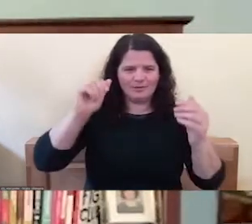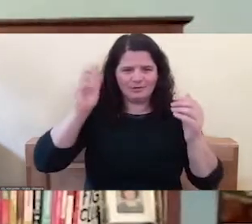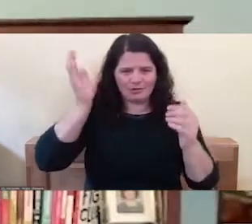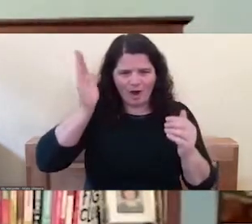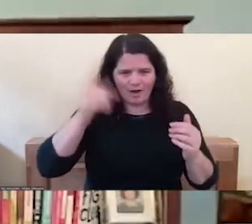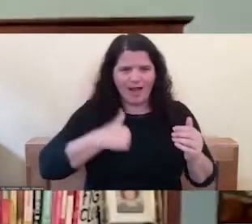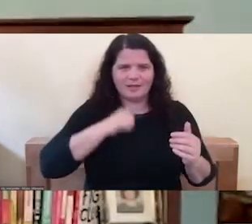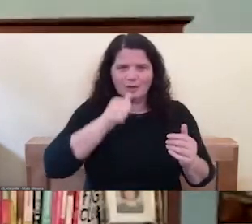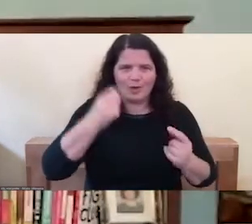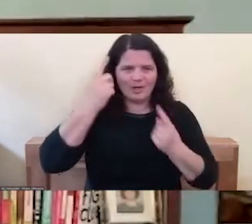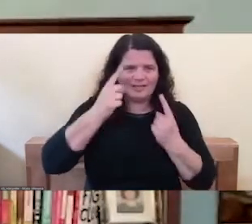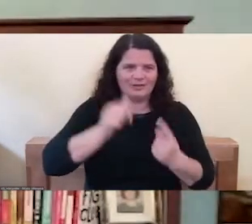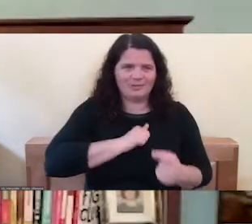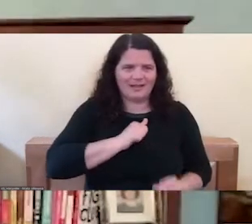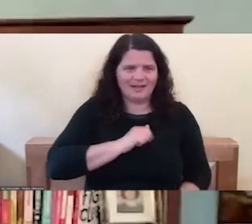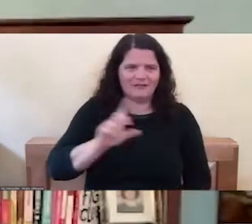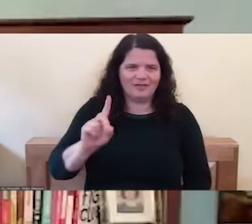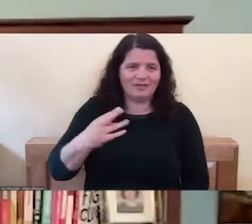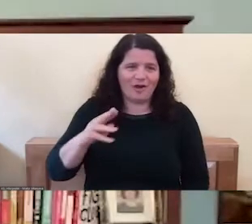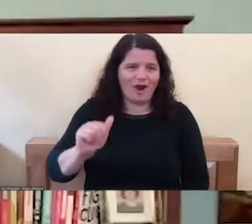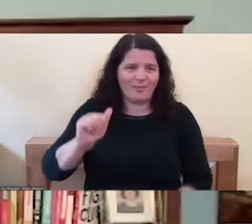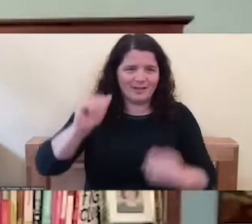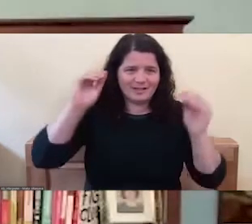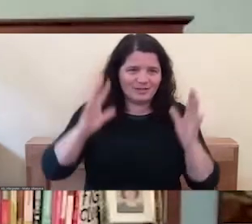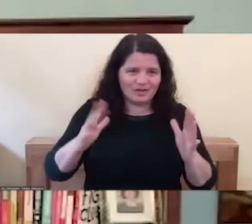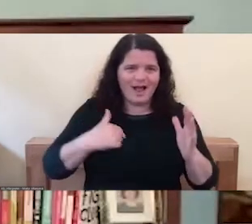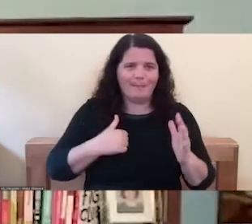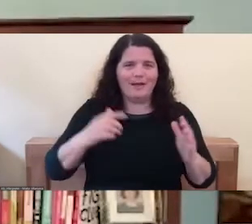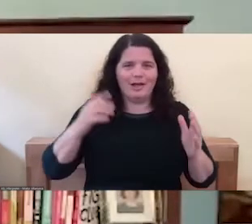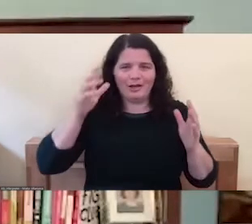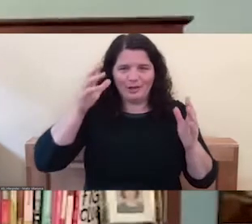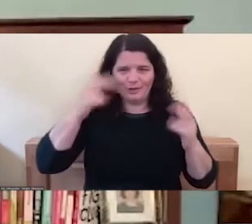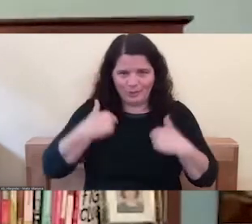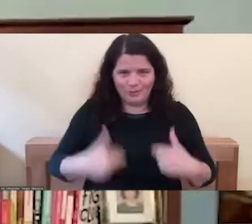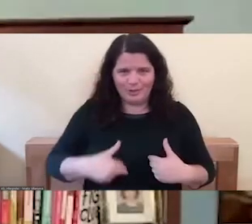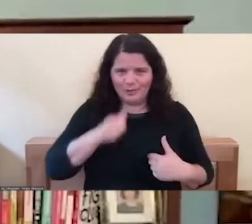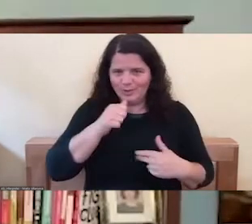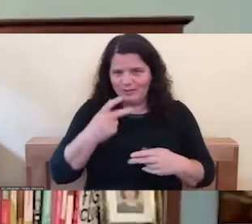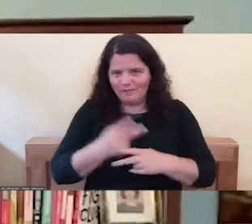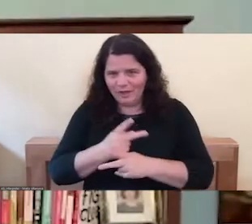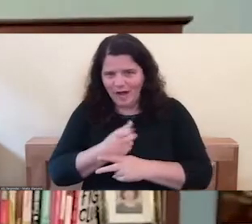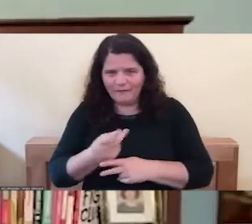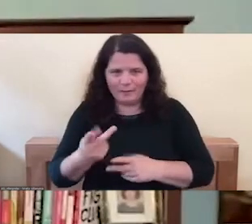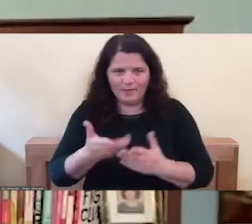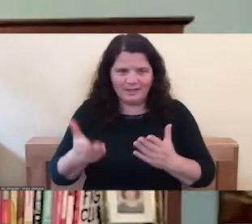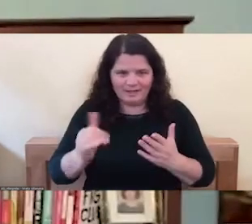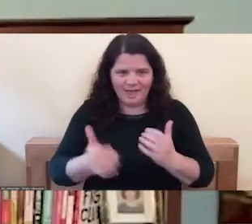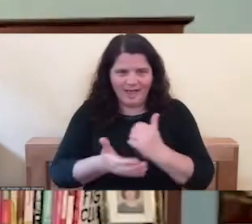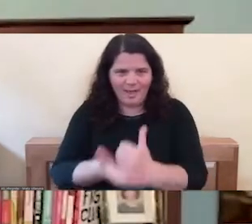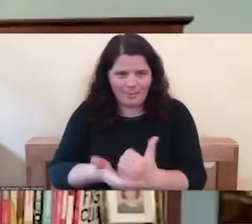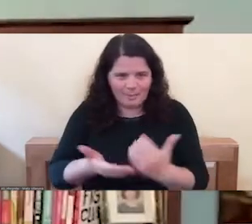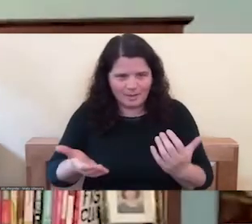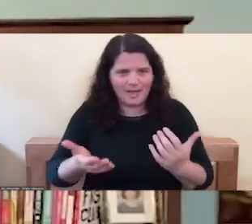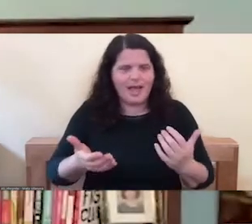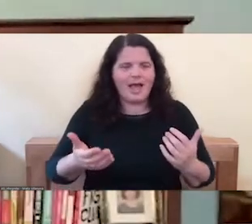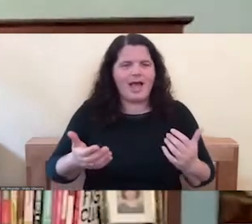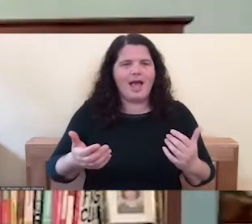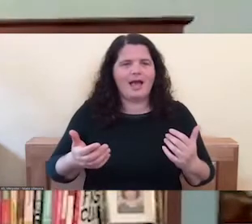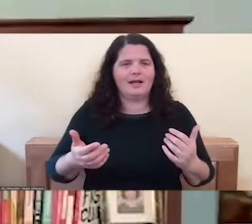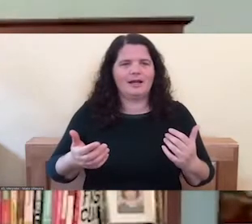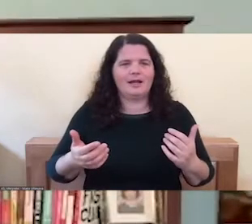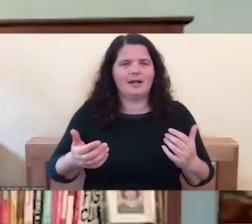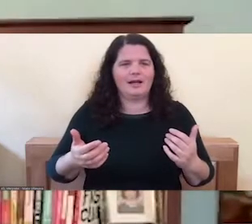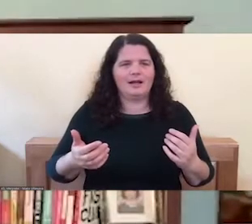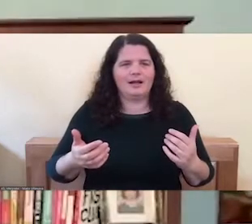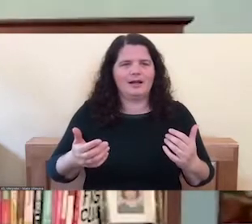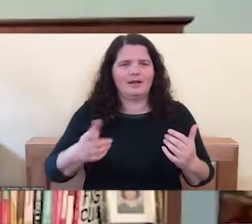figured out some things that help, but, you know, so, you know, I, I know what that's like and that's, and largely my book is